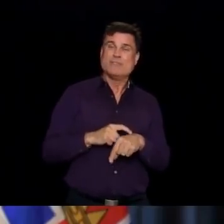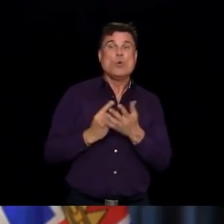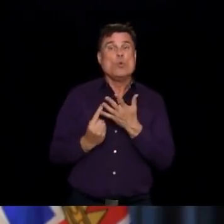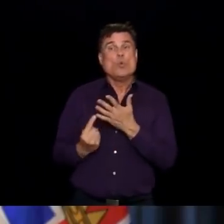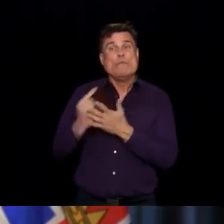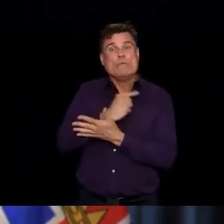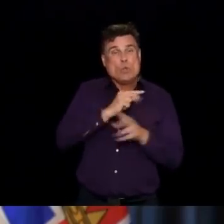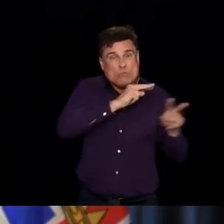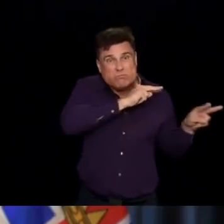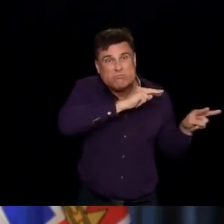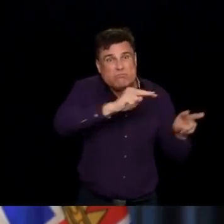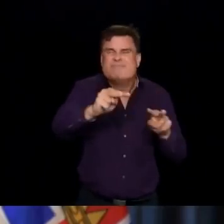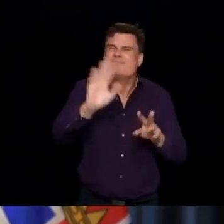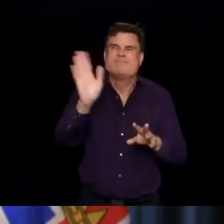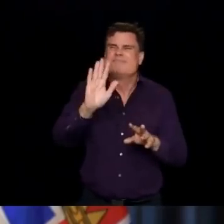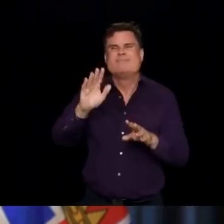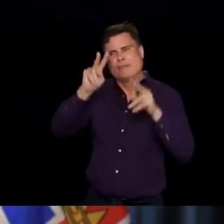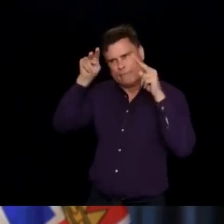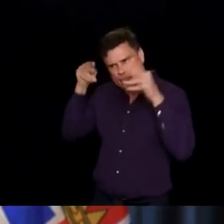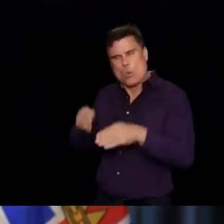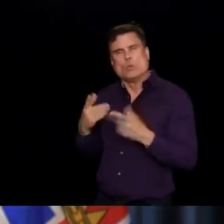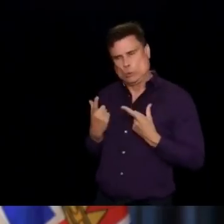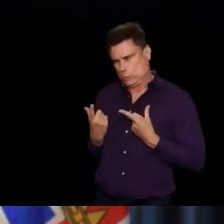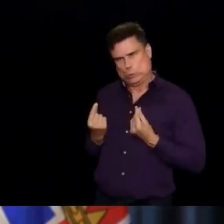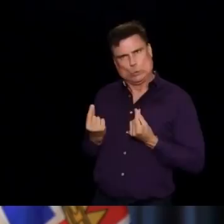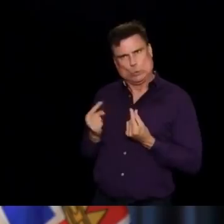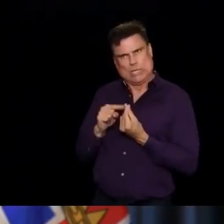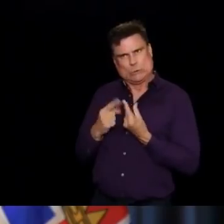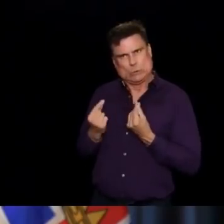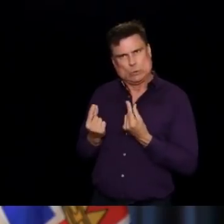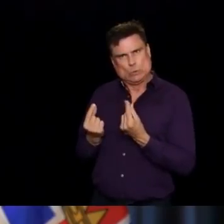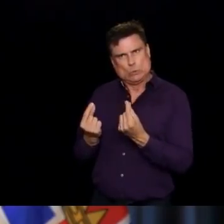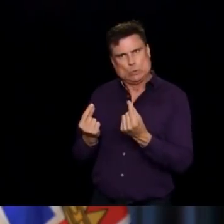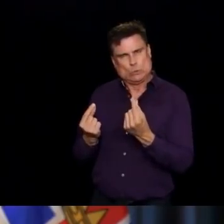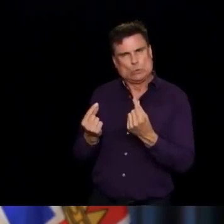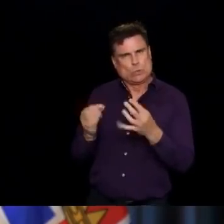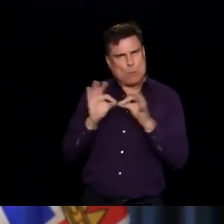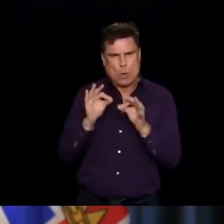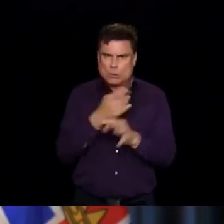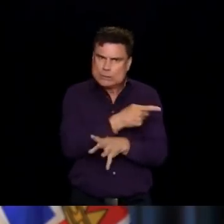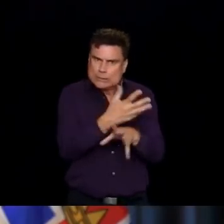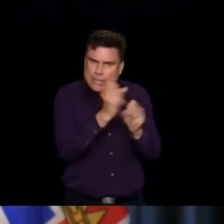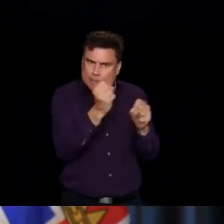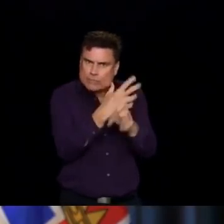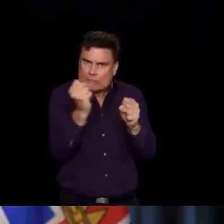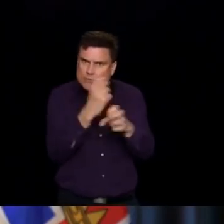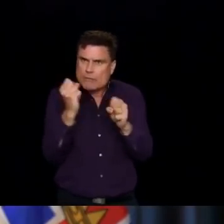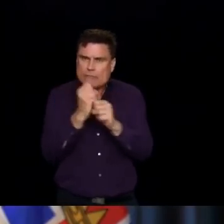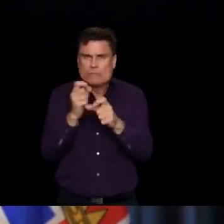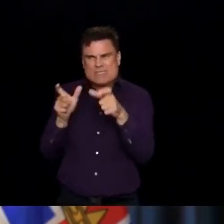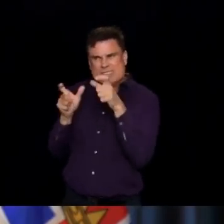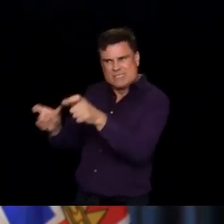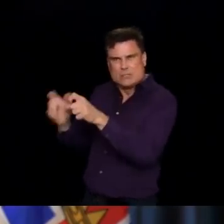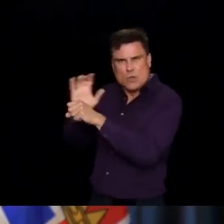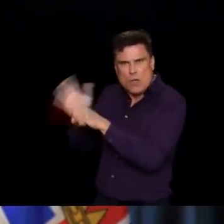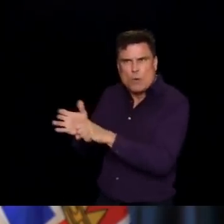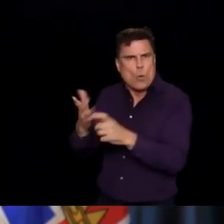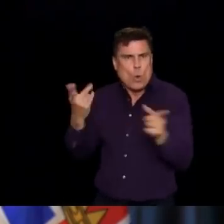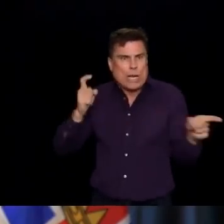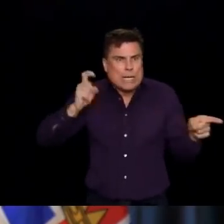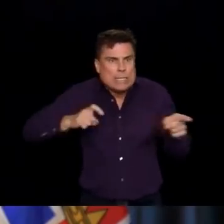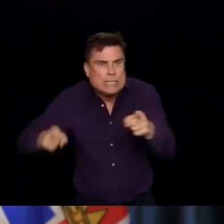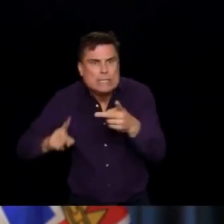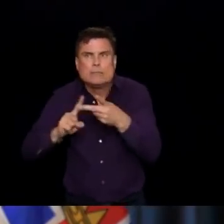substantive structural action to keep seniors and residents and long-term care safe. Keep workers in long-term care safe. To